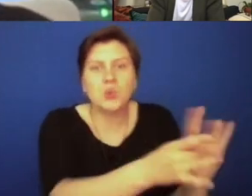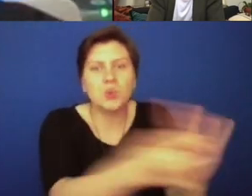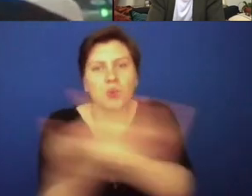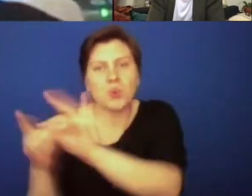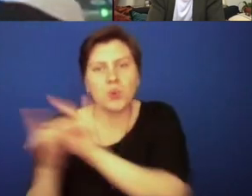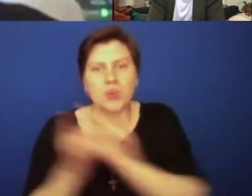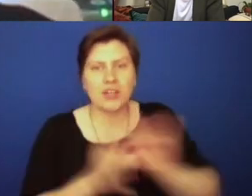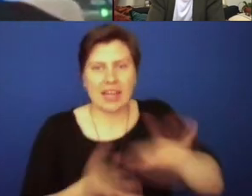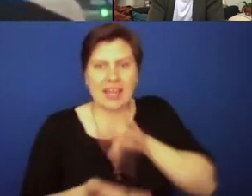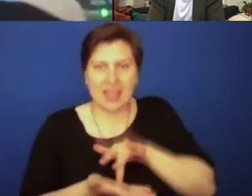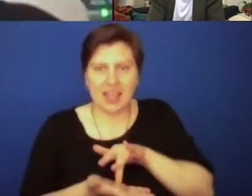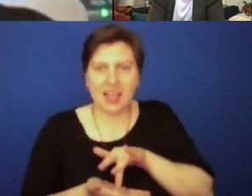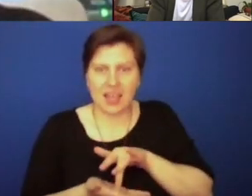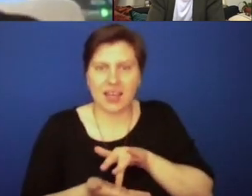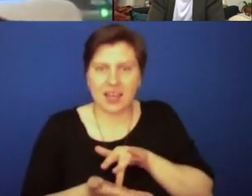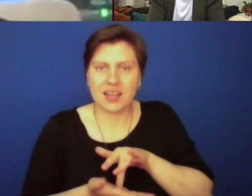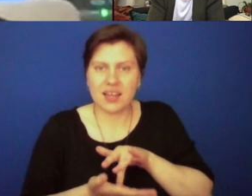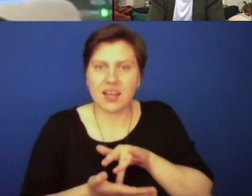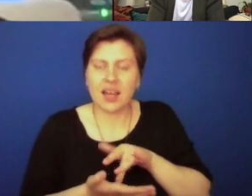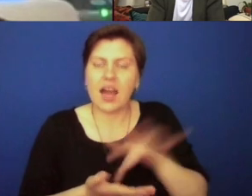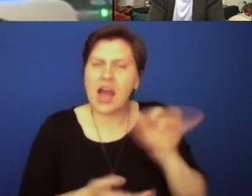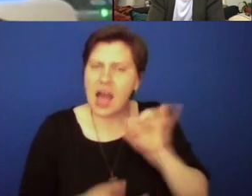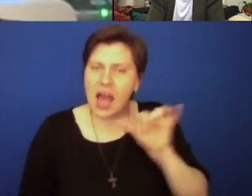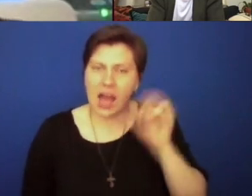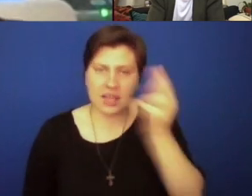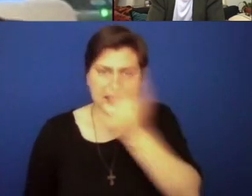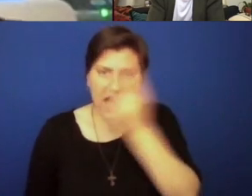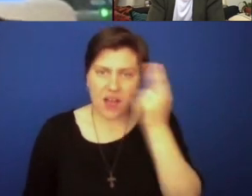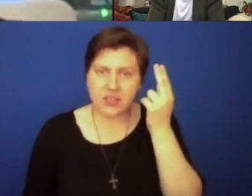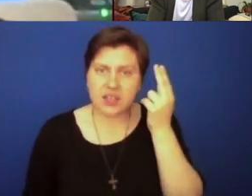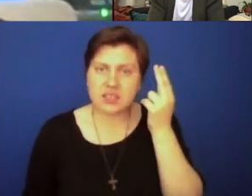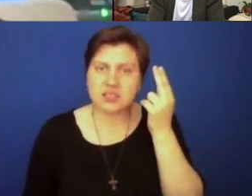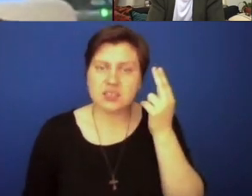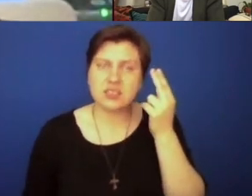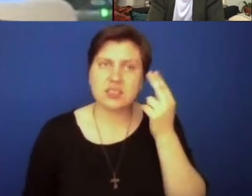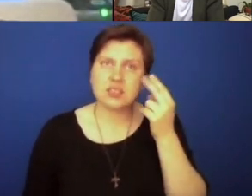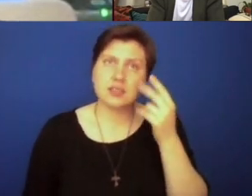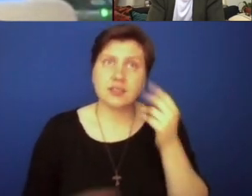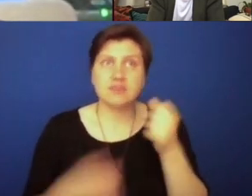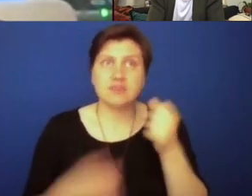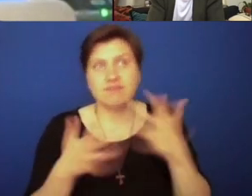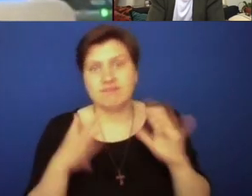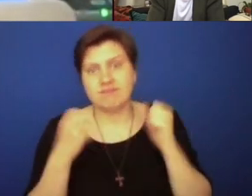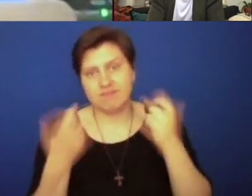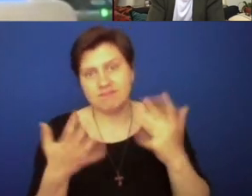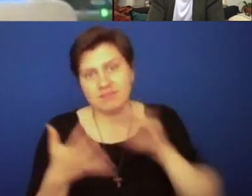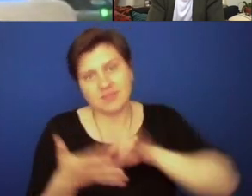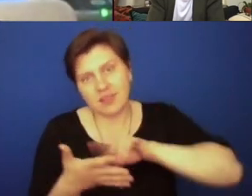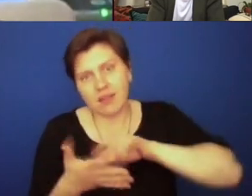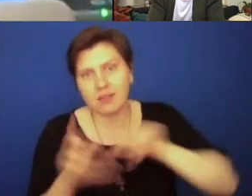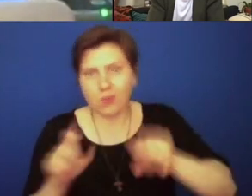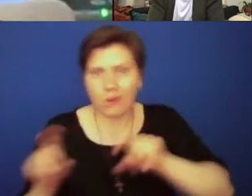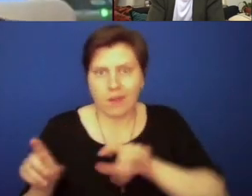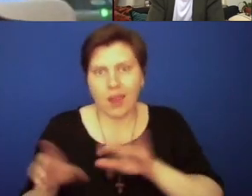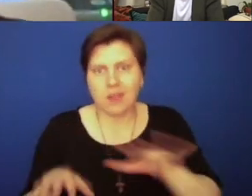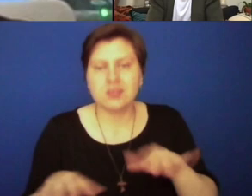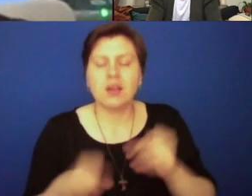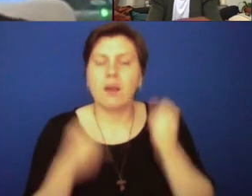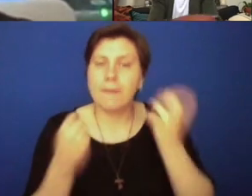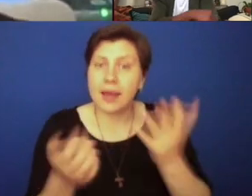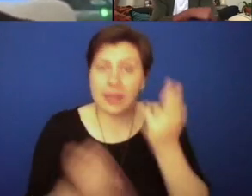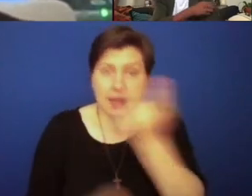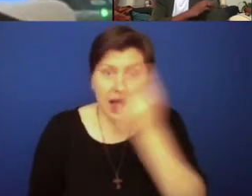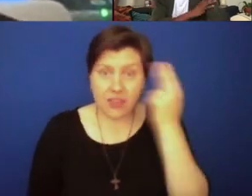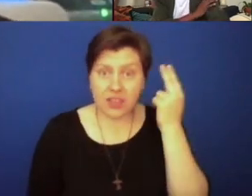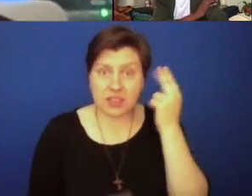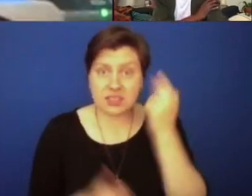I think we need to realize as Catholics, and, you know, you know, there, there've been a number of studies and, you know, surveys and whatnot, so many